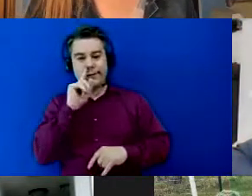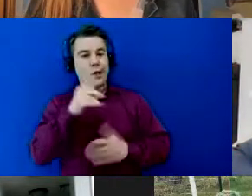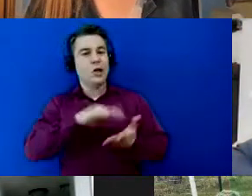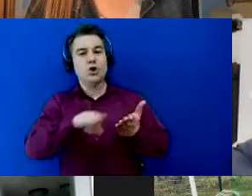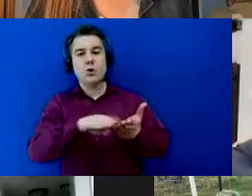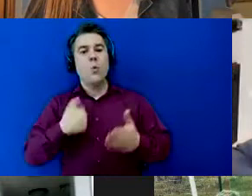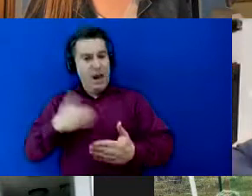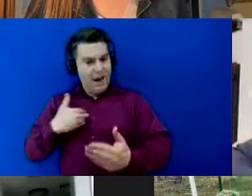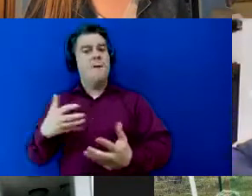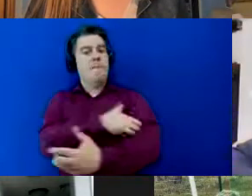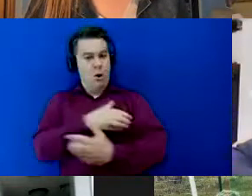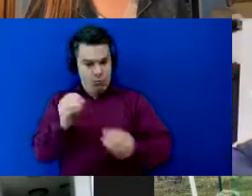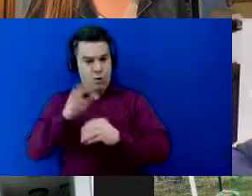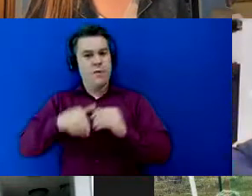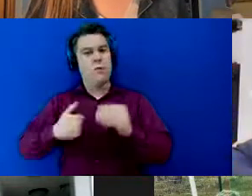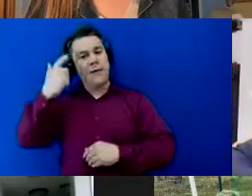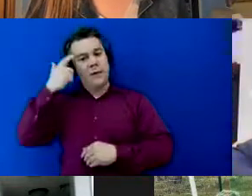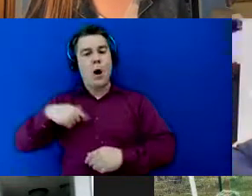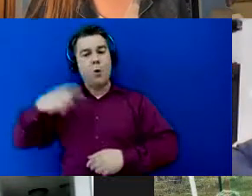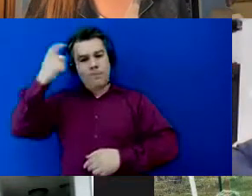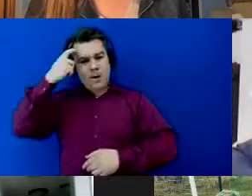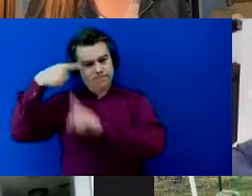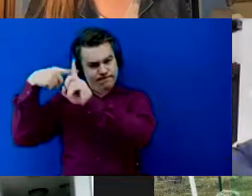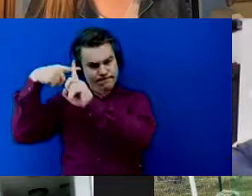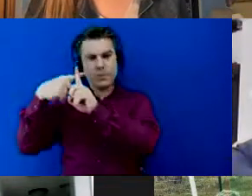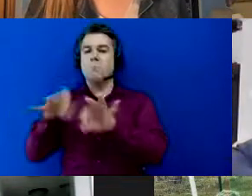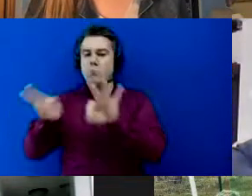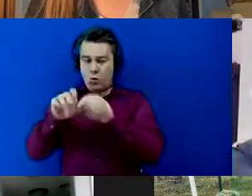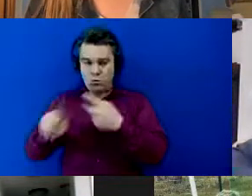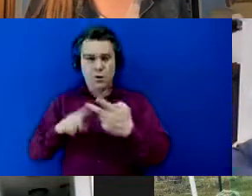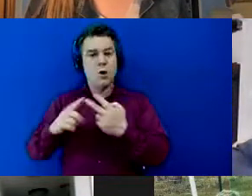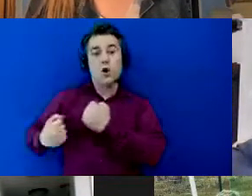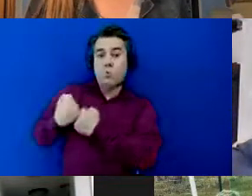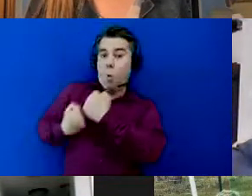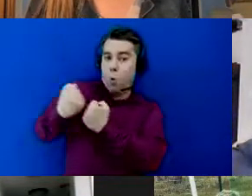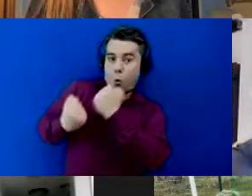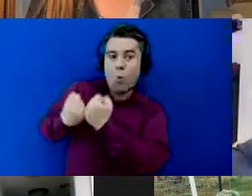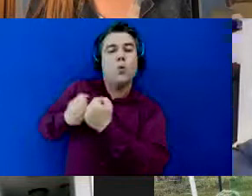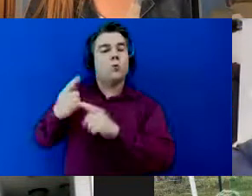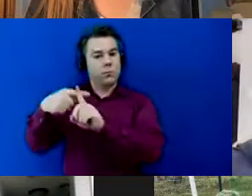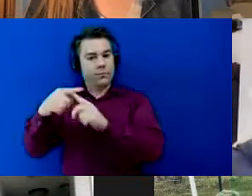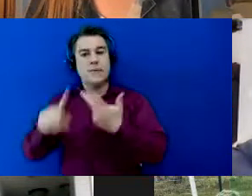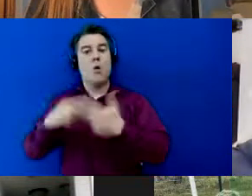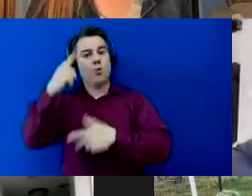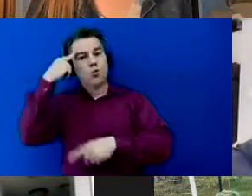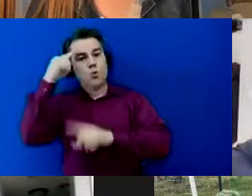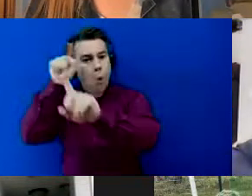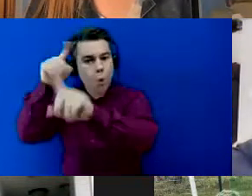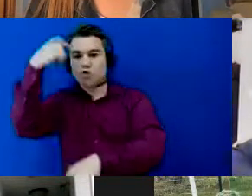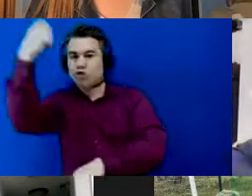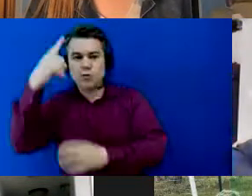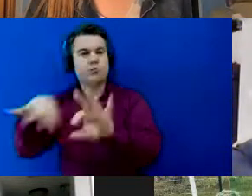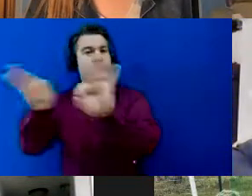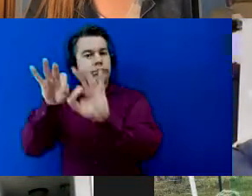credit for our mindset matters our support system matters our goals and dreams matter our future matters and if you are ready to dive